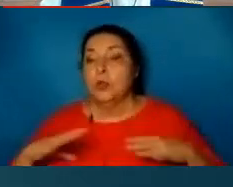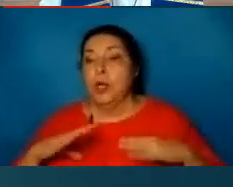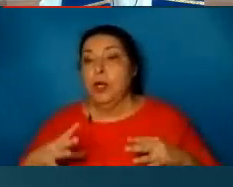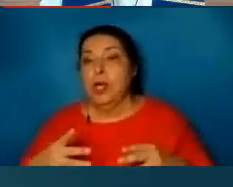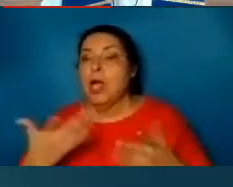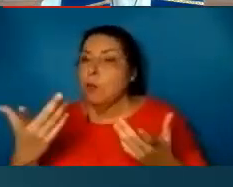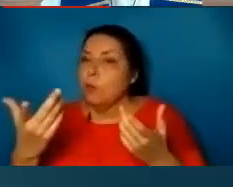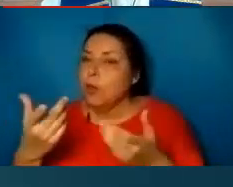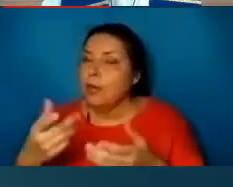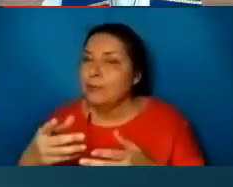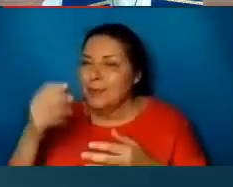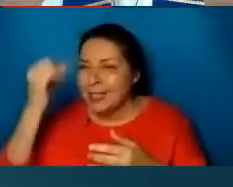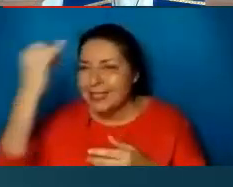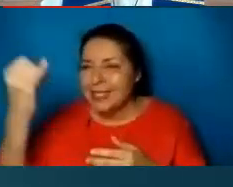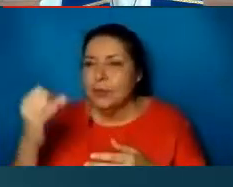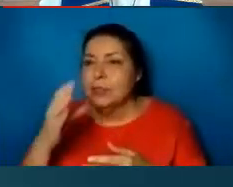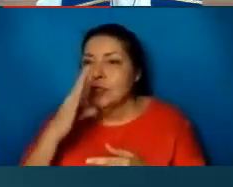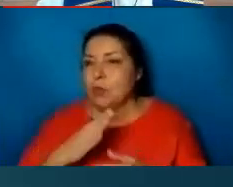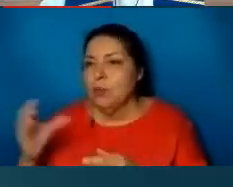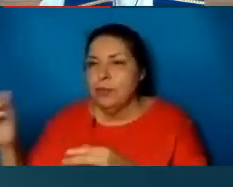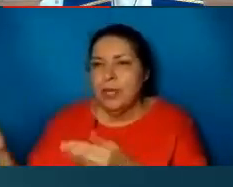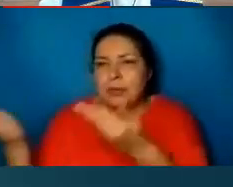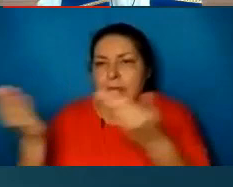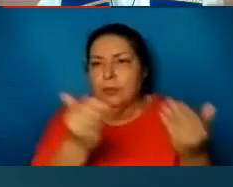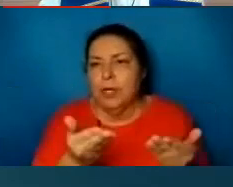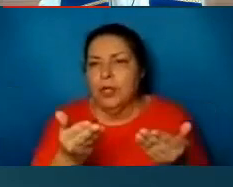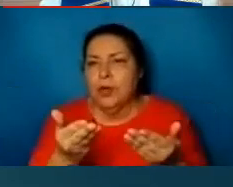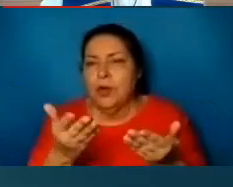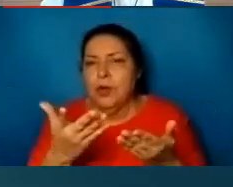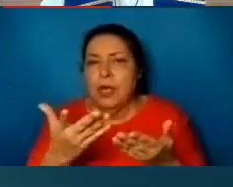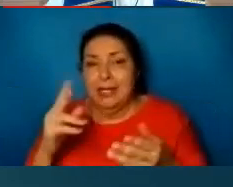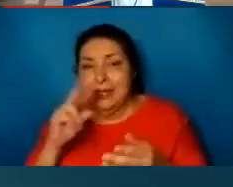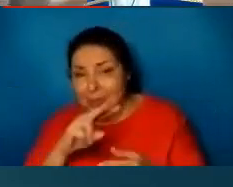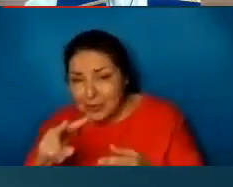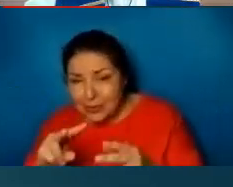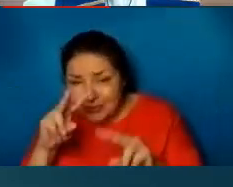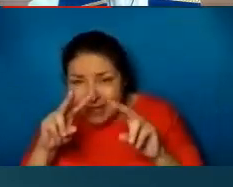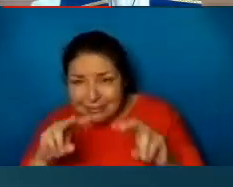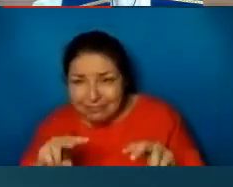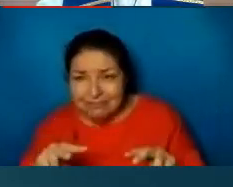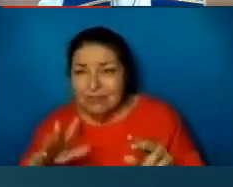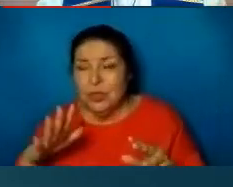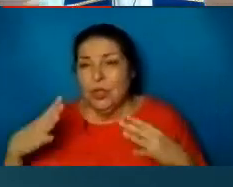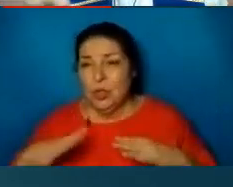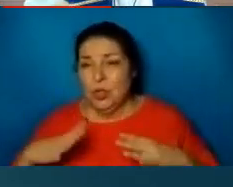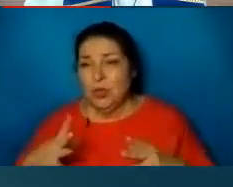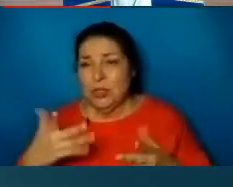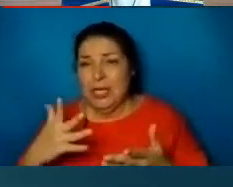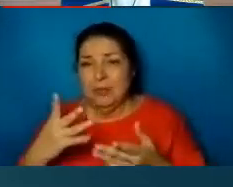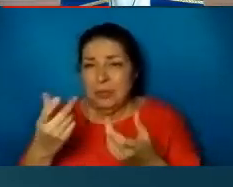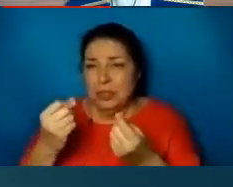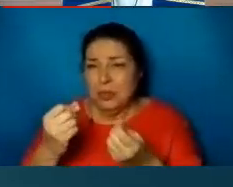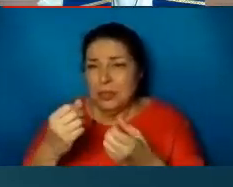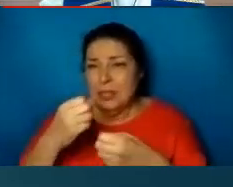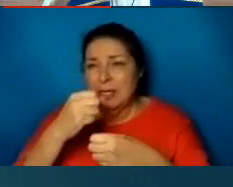wasn't all that great, and they would help her pick out some new clothes and do a makeover and